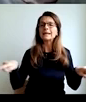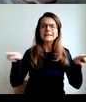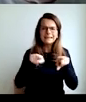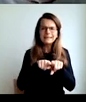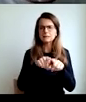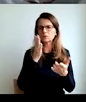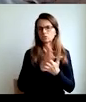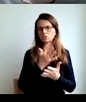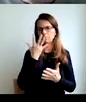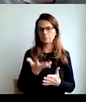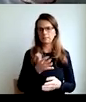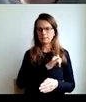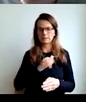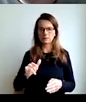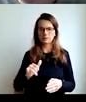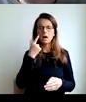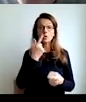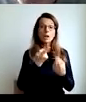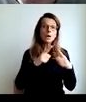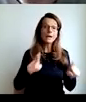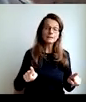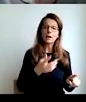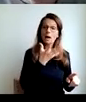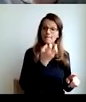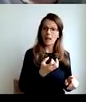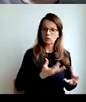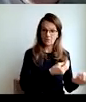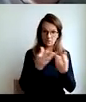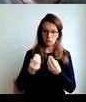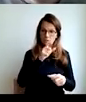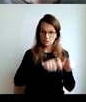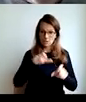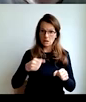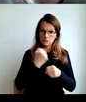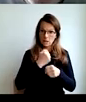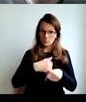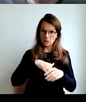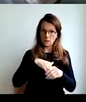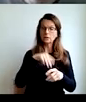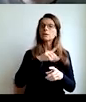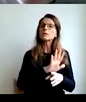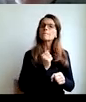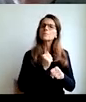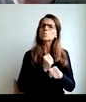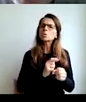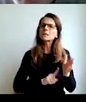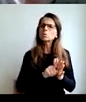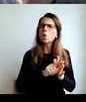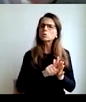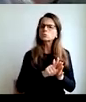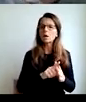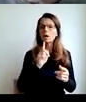position from the last years, and the differences between the salaries of the majority of people and